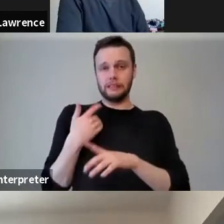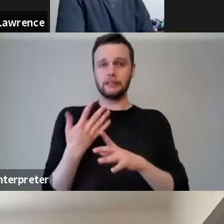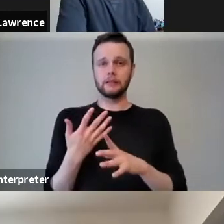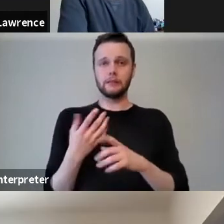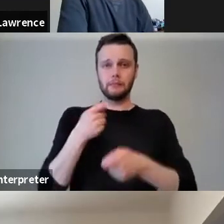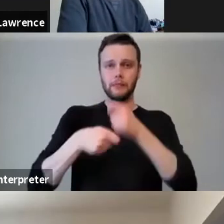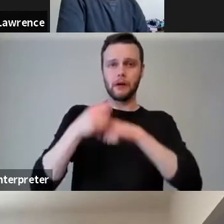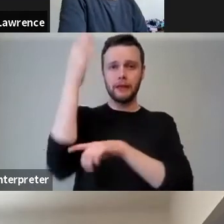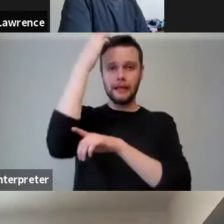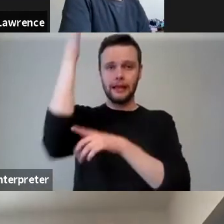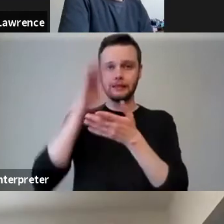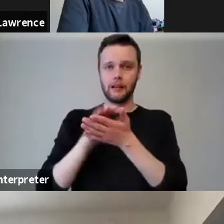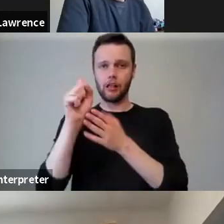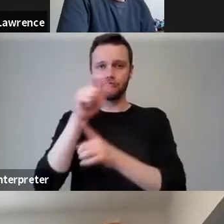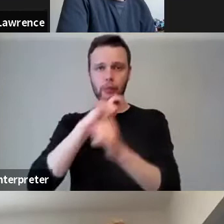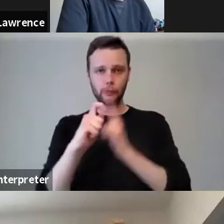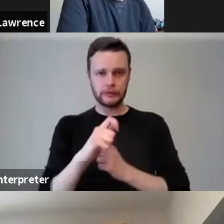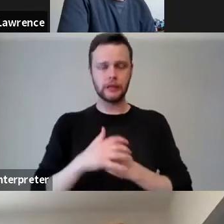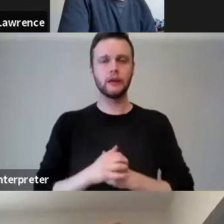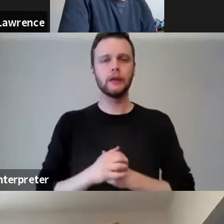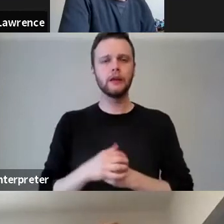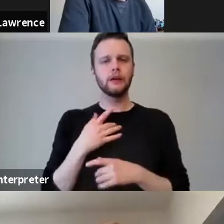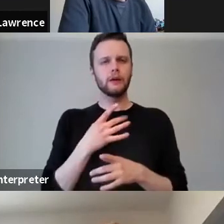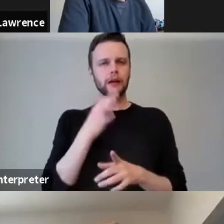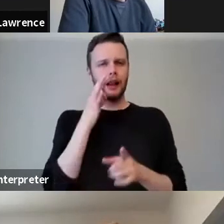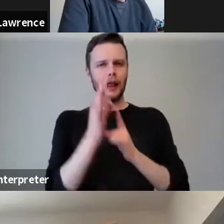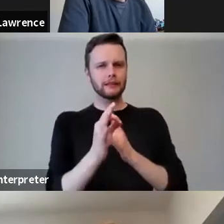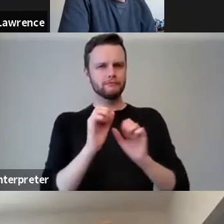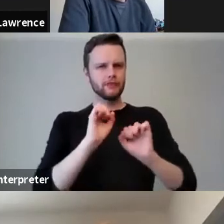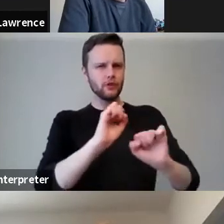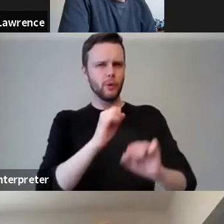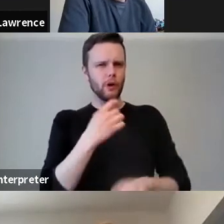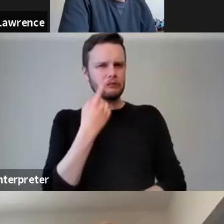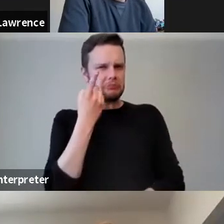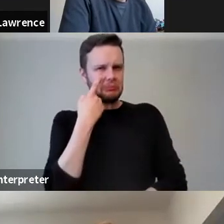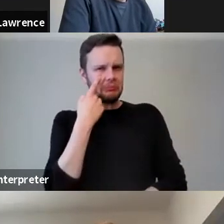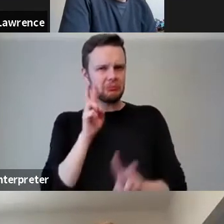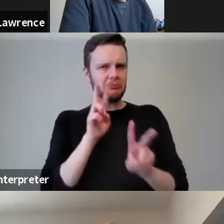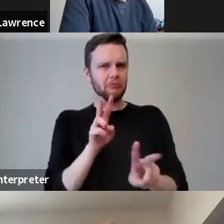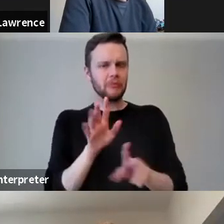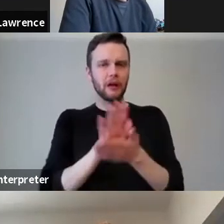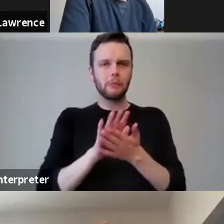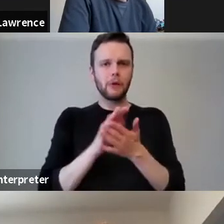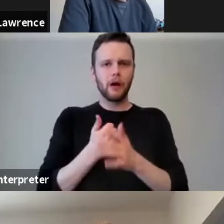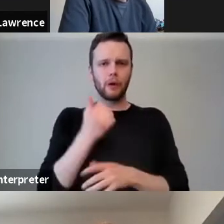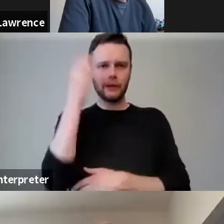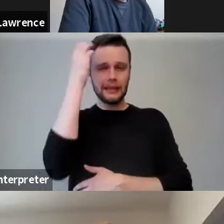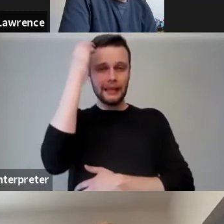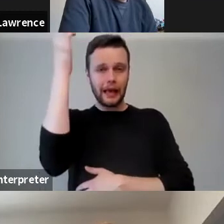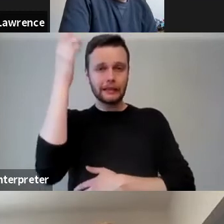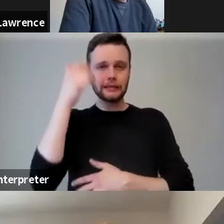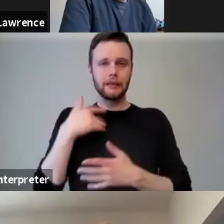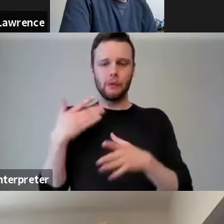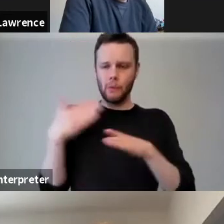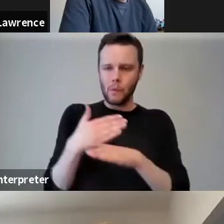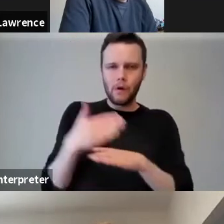the King's cultural community. What are your initial observations in relation to how King's is working